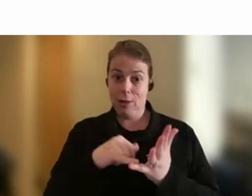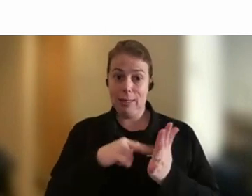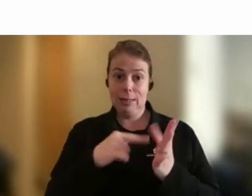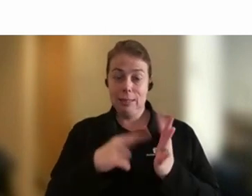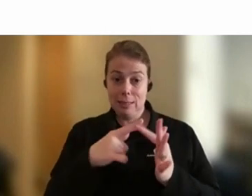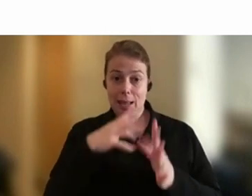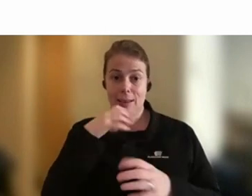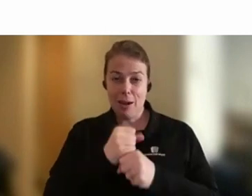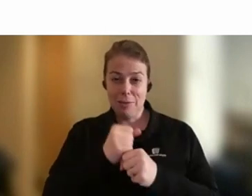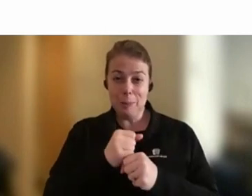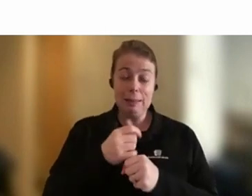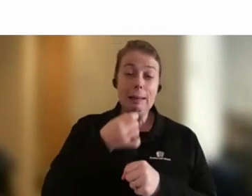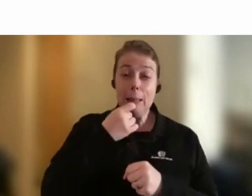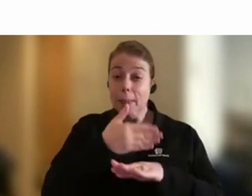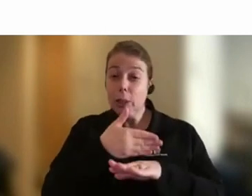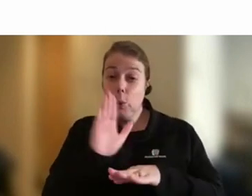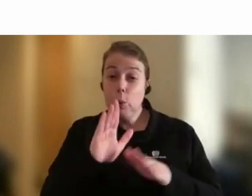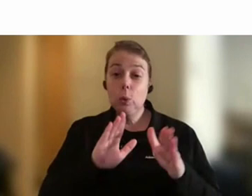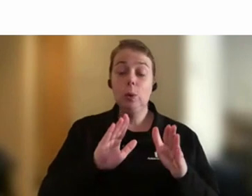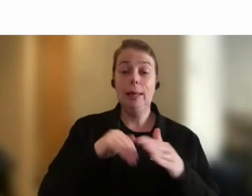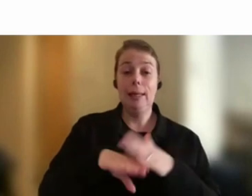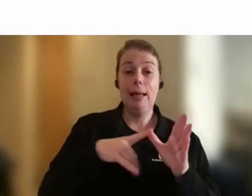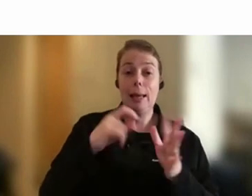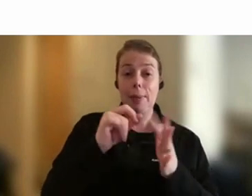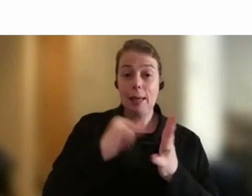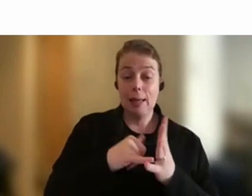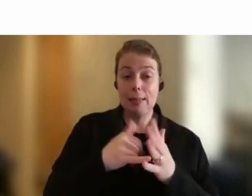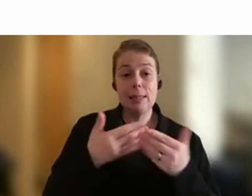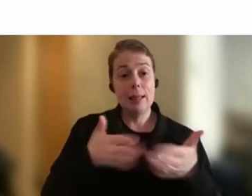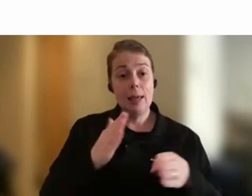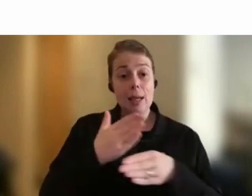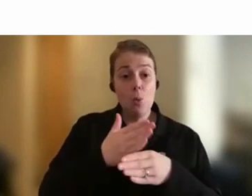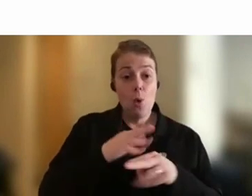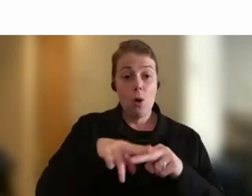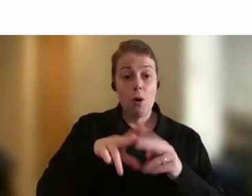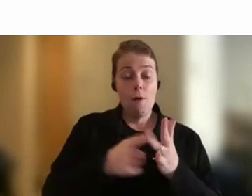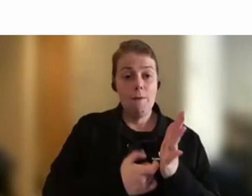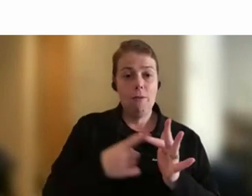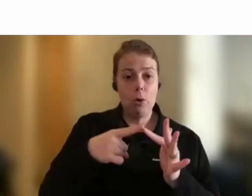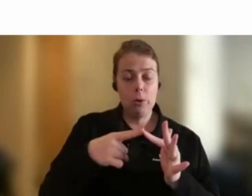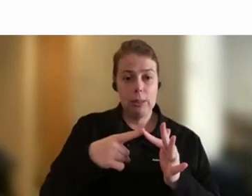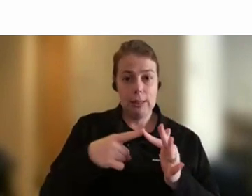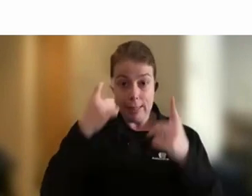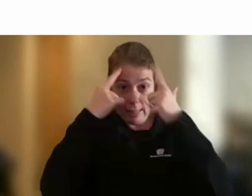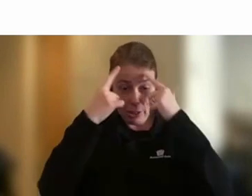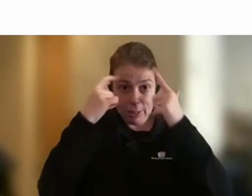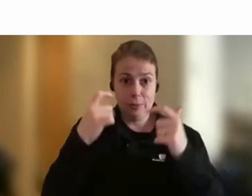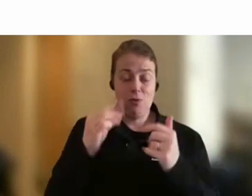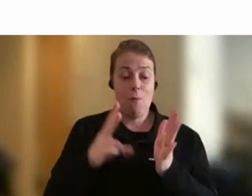of new to the APS, are there any workforce initiatives from the VPS that you think could work for the APS?